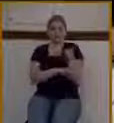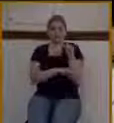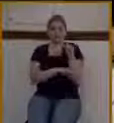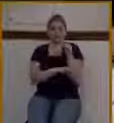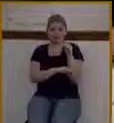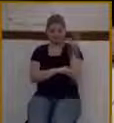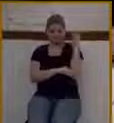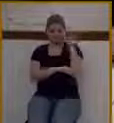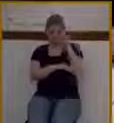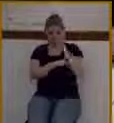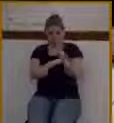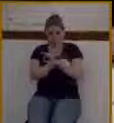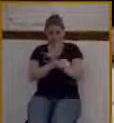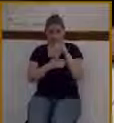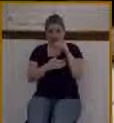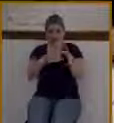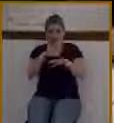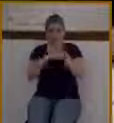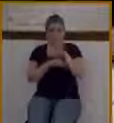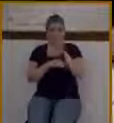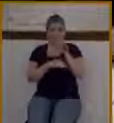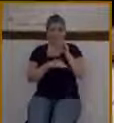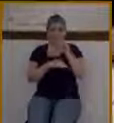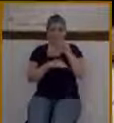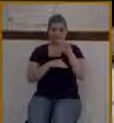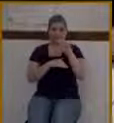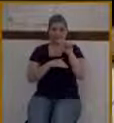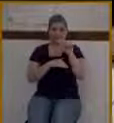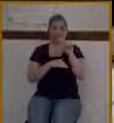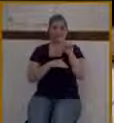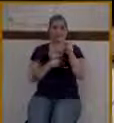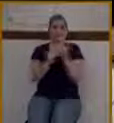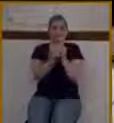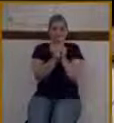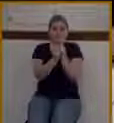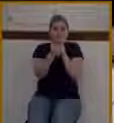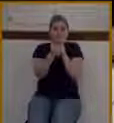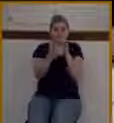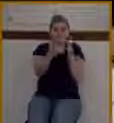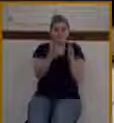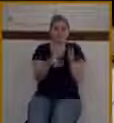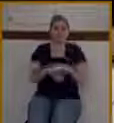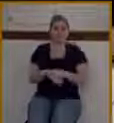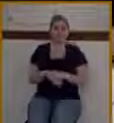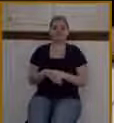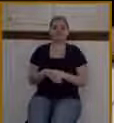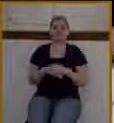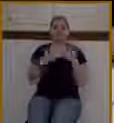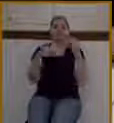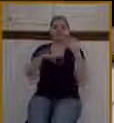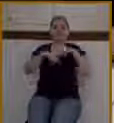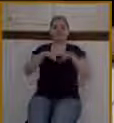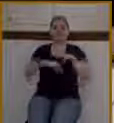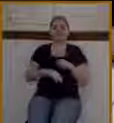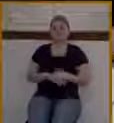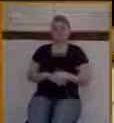out unto Bethany with the twelve. This is God's word. You may be seated.